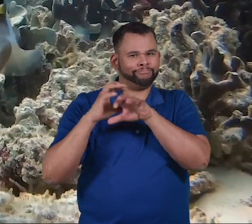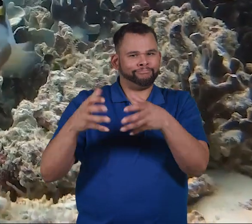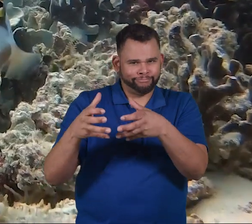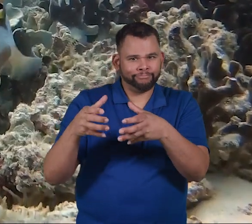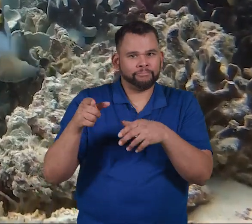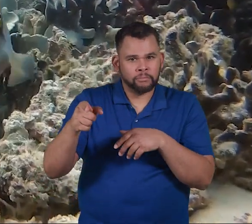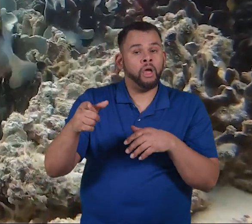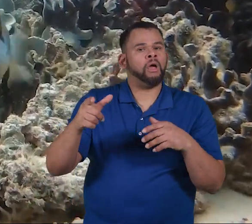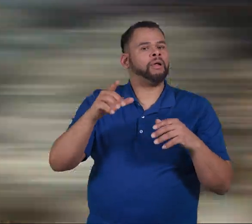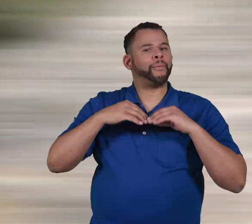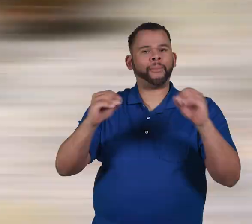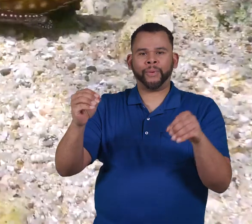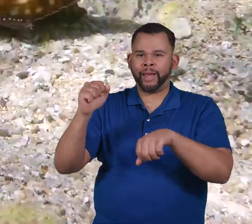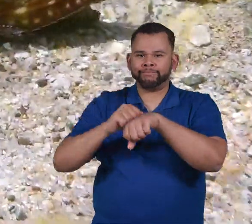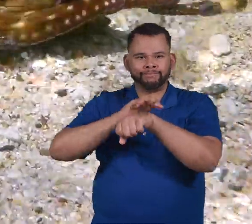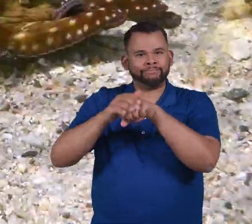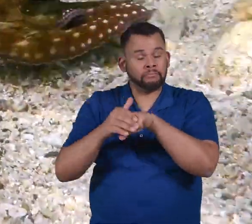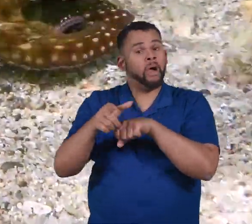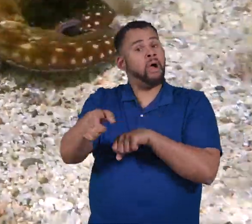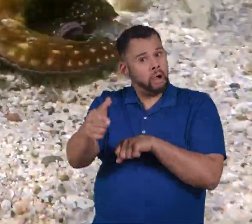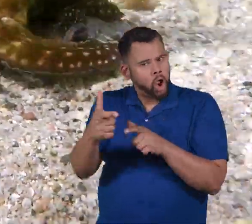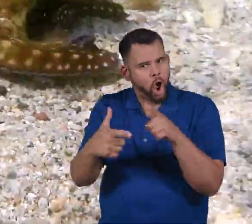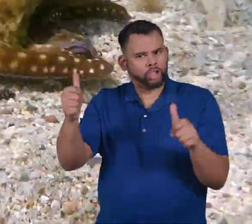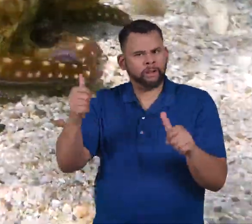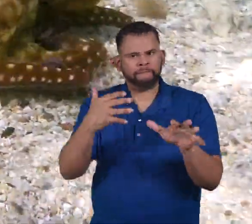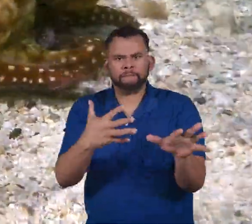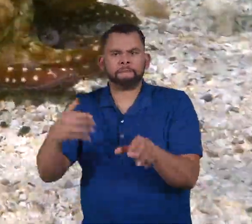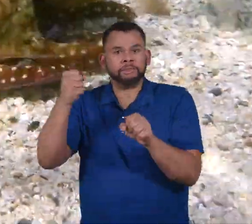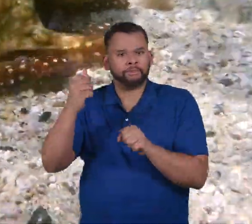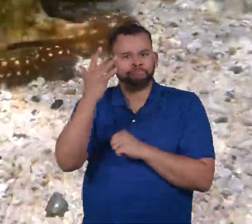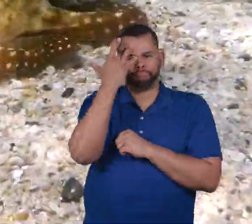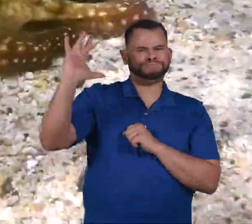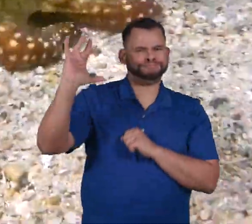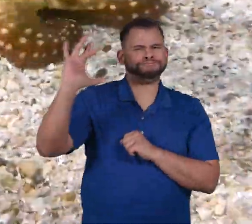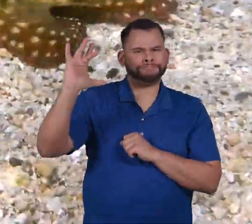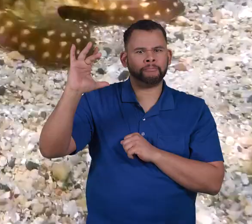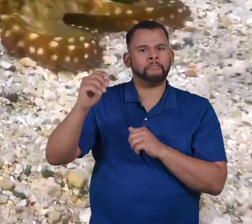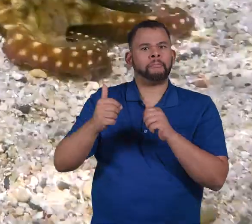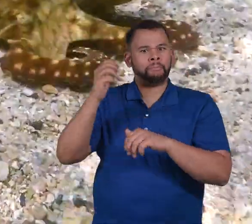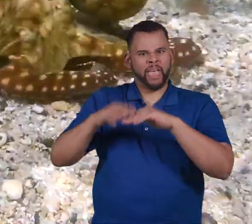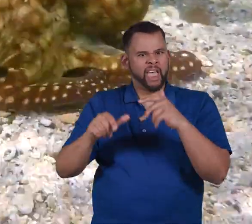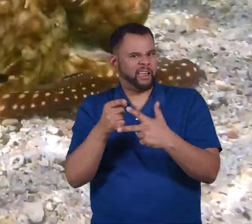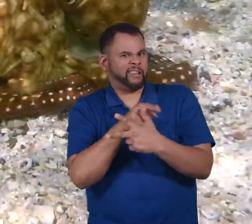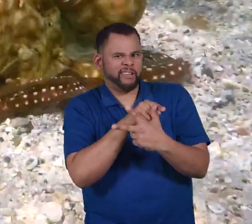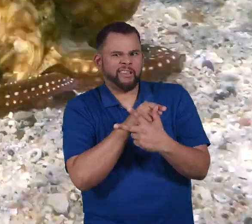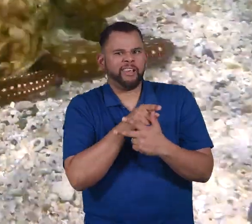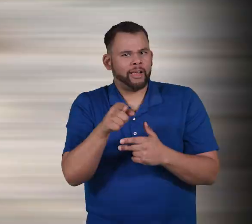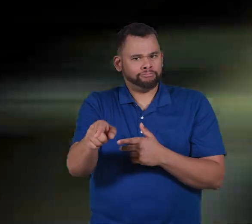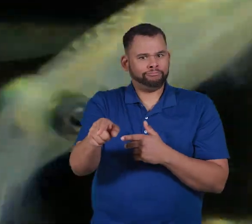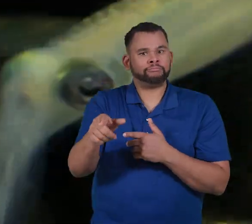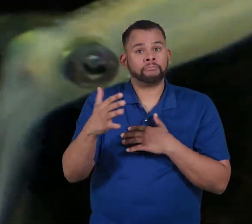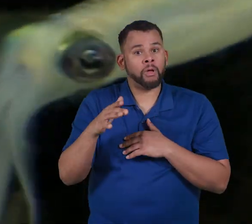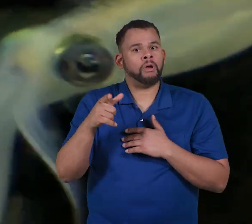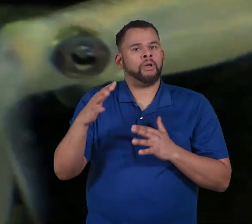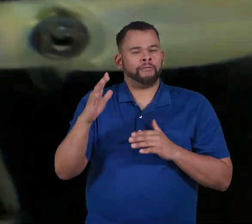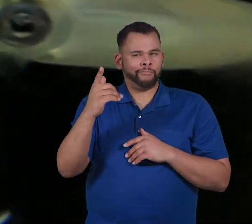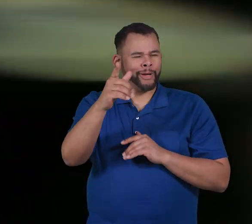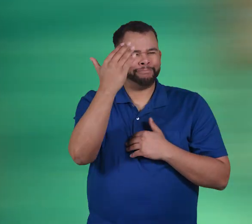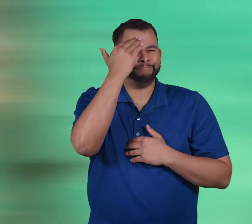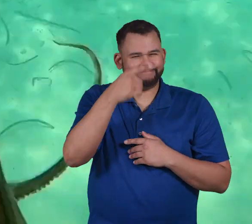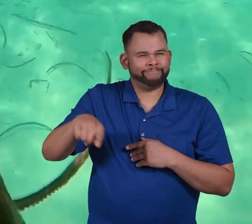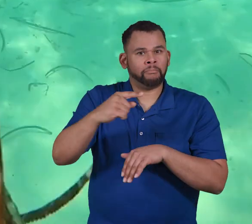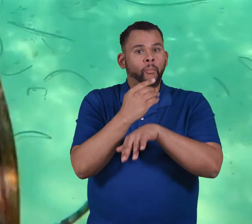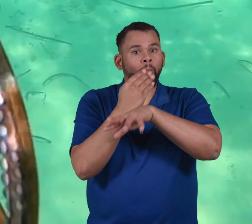have any shells. They are much larger, faster, and more intelligent than other mollusks. You know them as